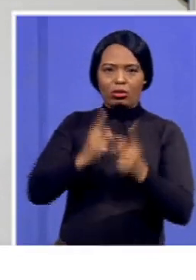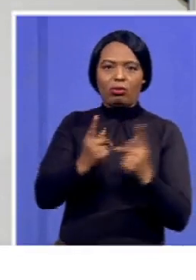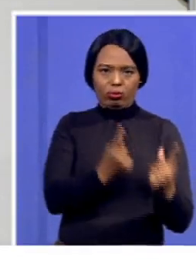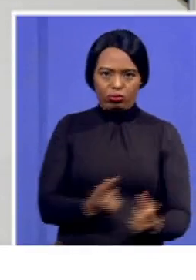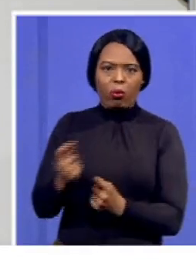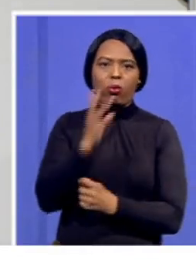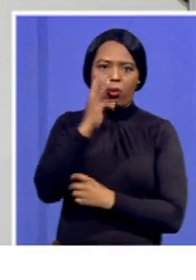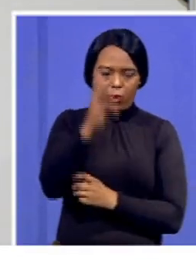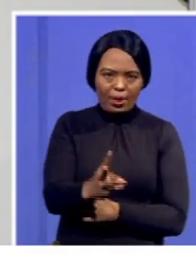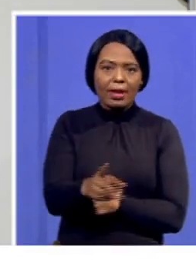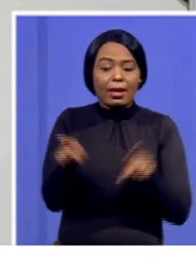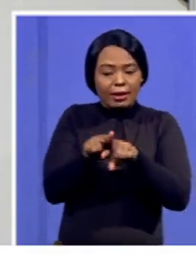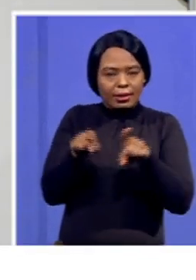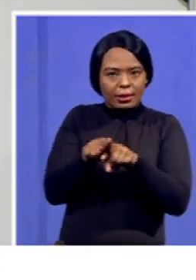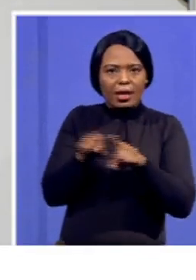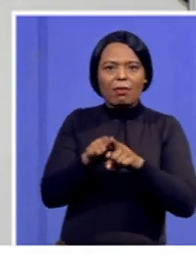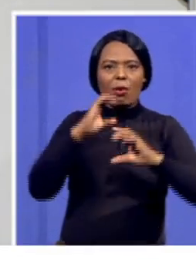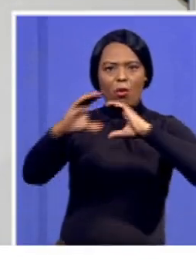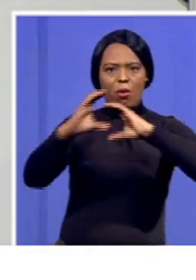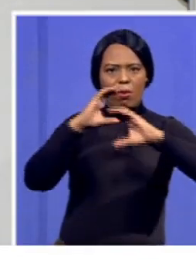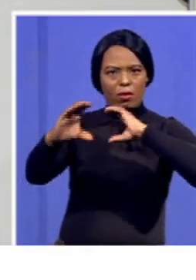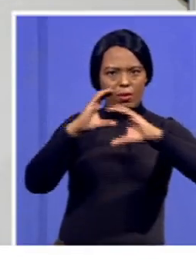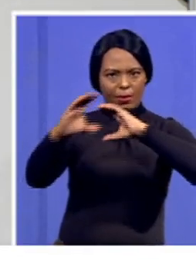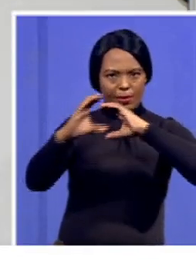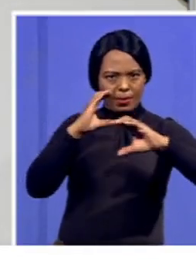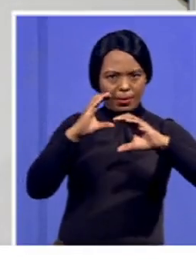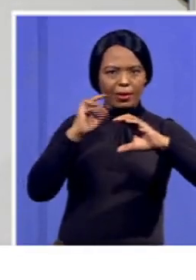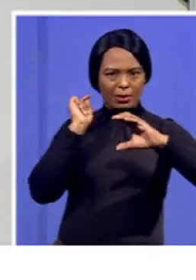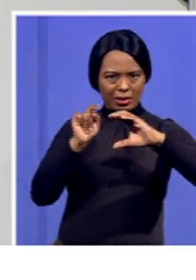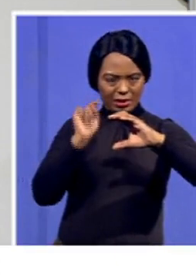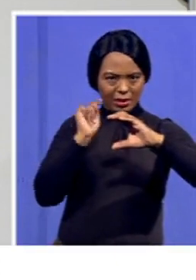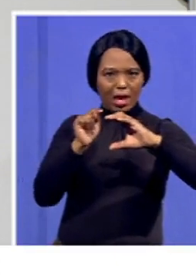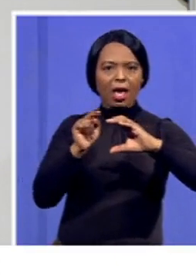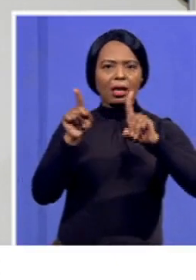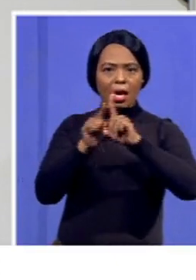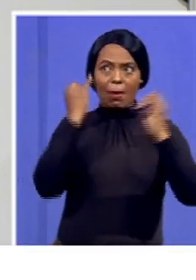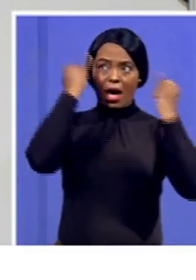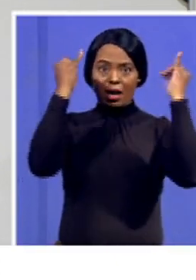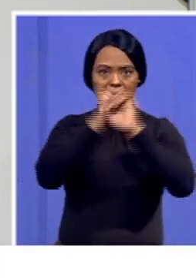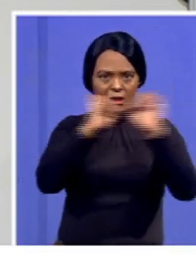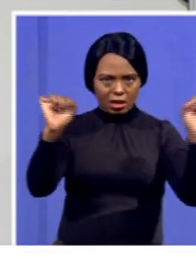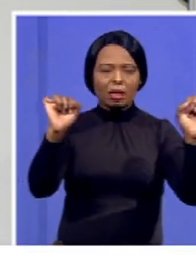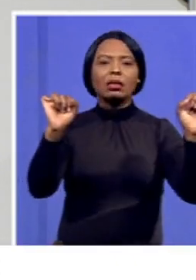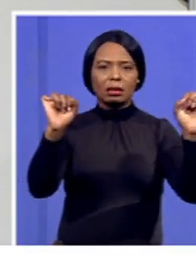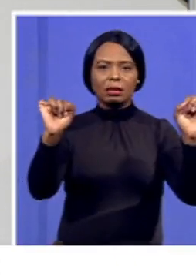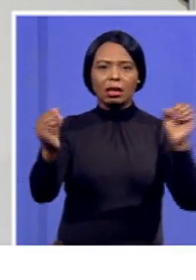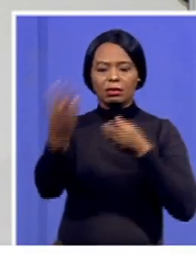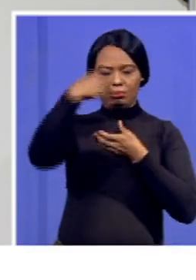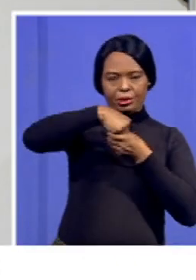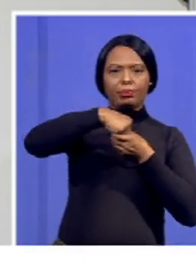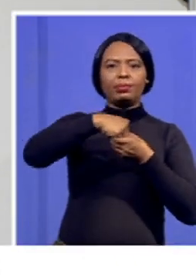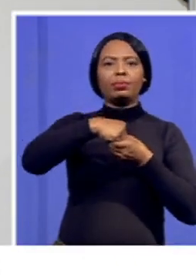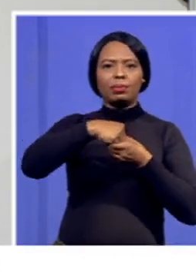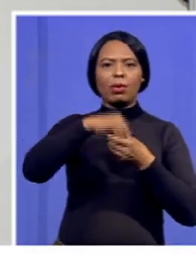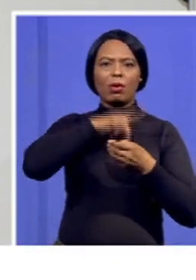And the same goes with communications and the battle of ideas. You know that in the battle of